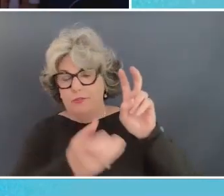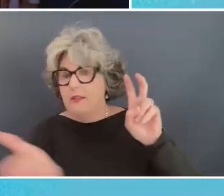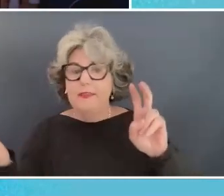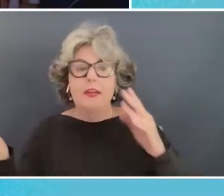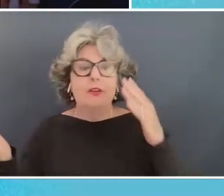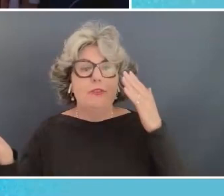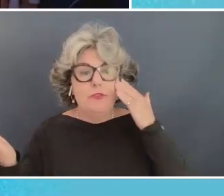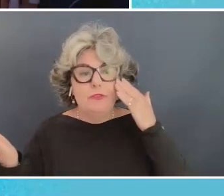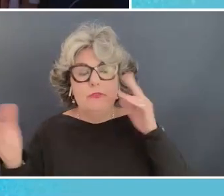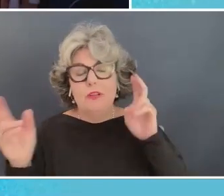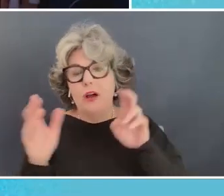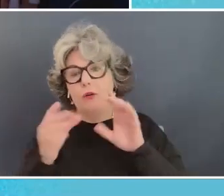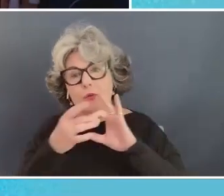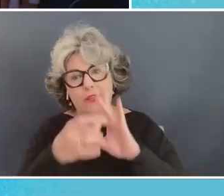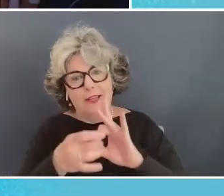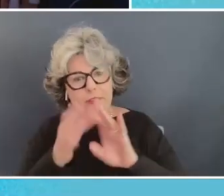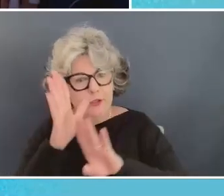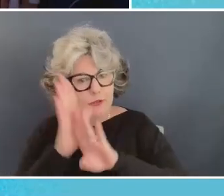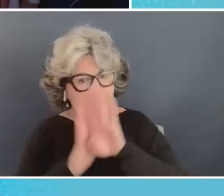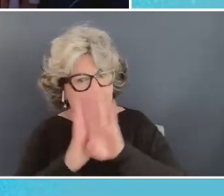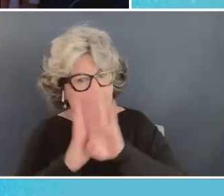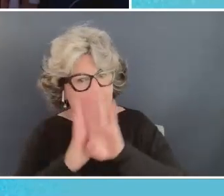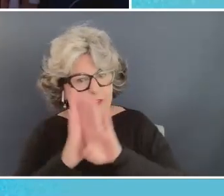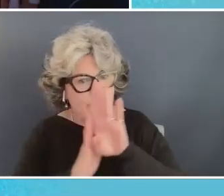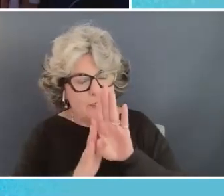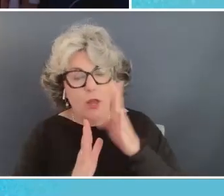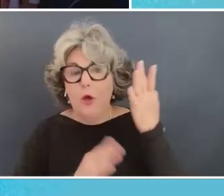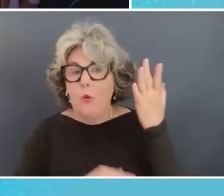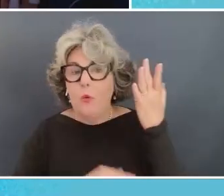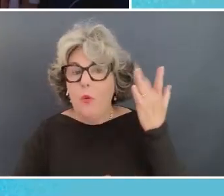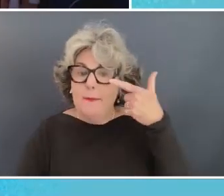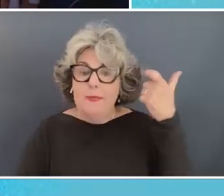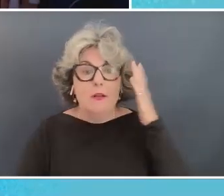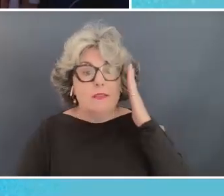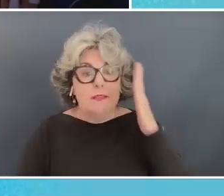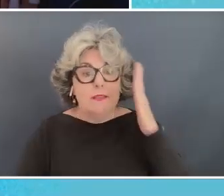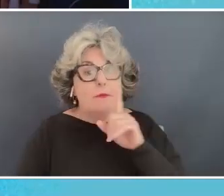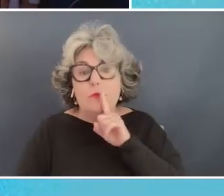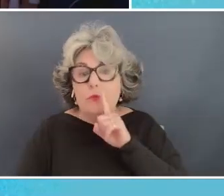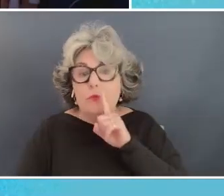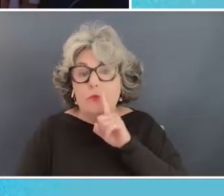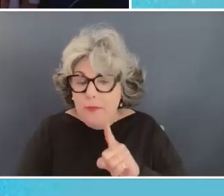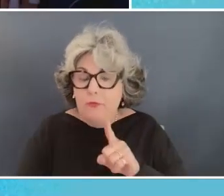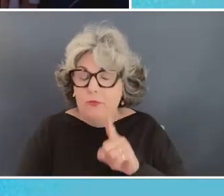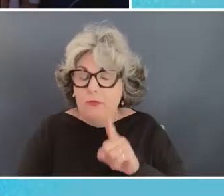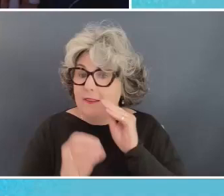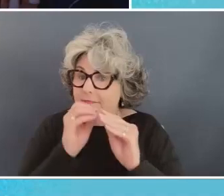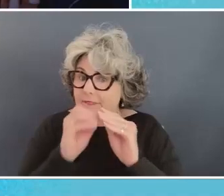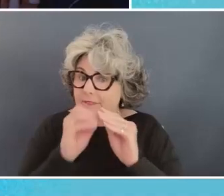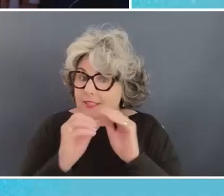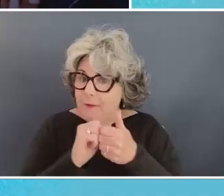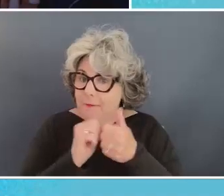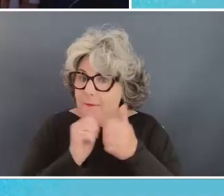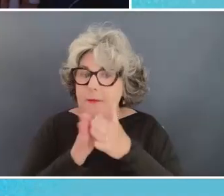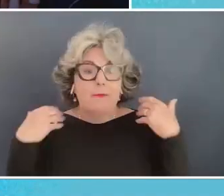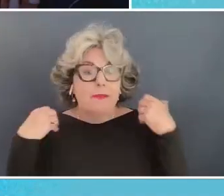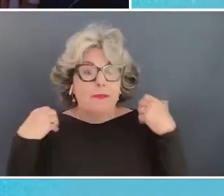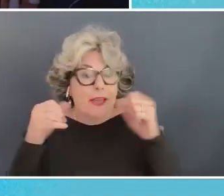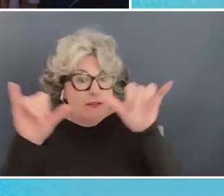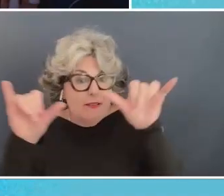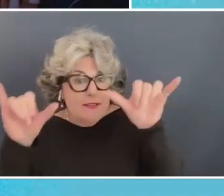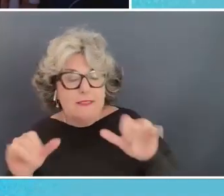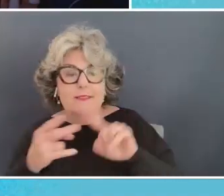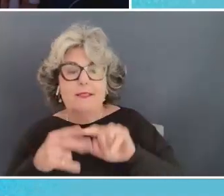development issues because ultimately they're only going to be really fixed with public health systems and energy